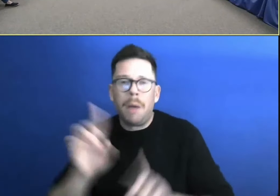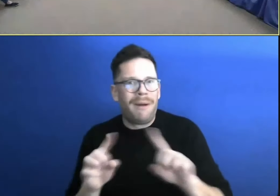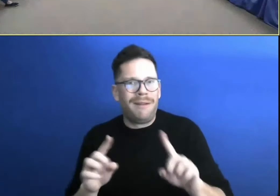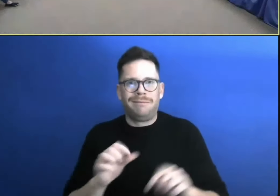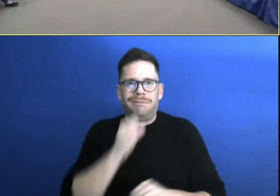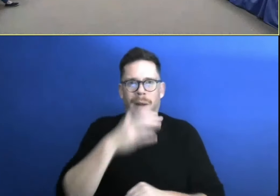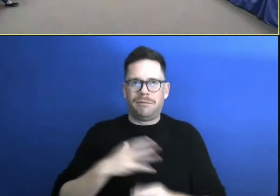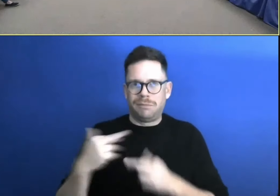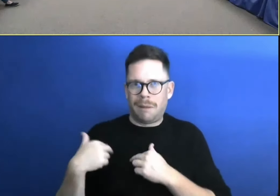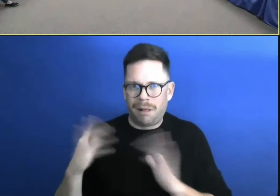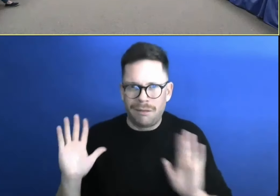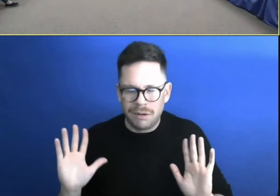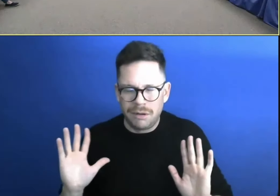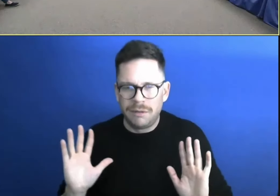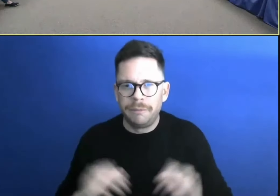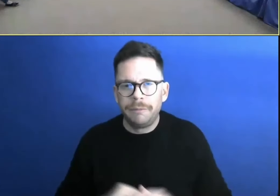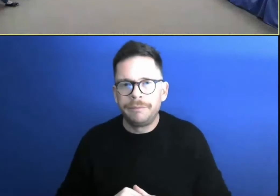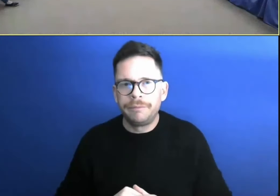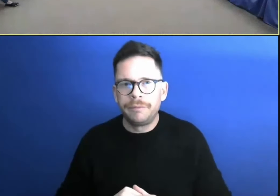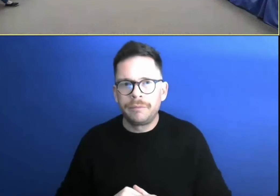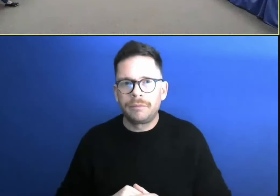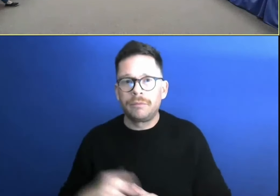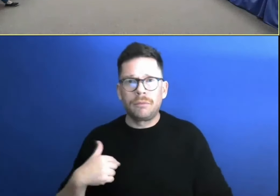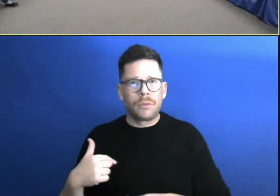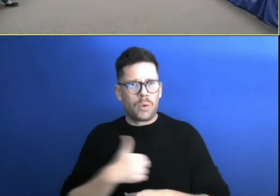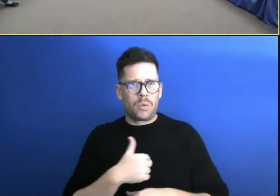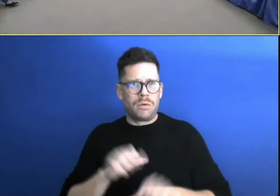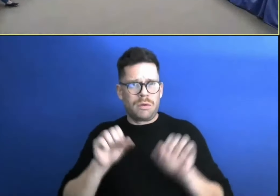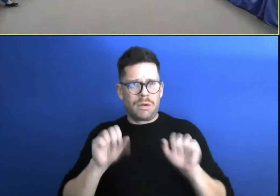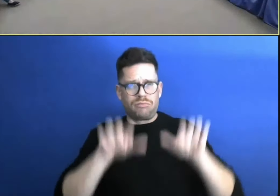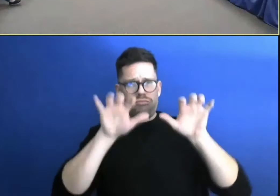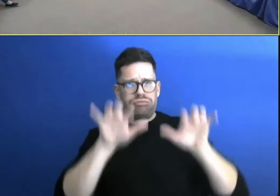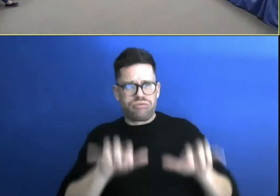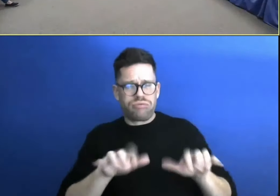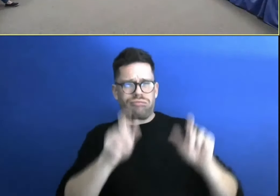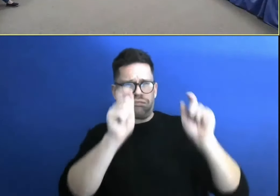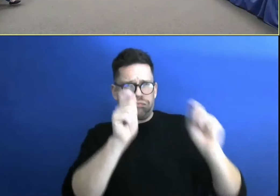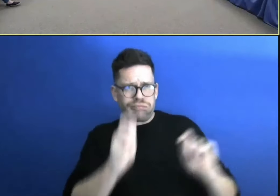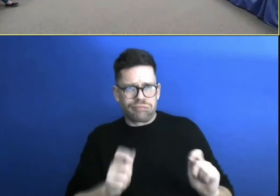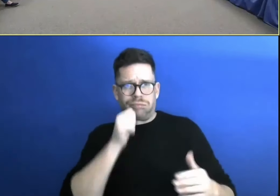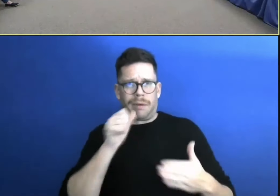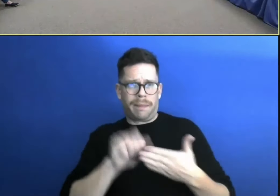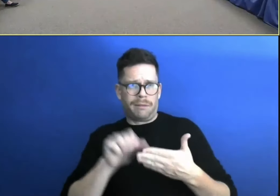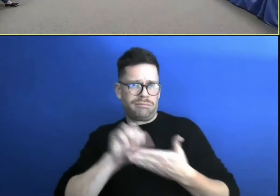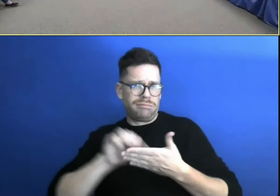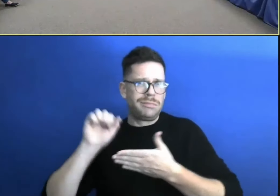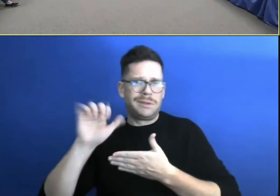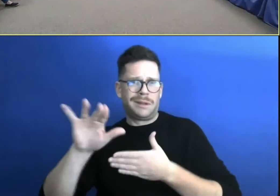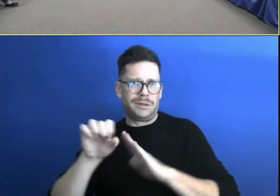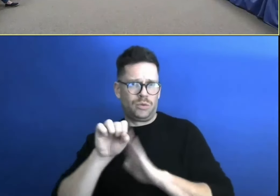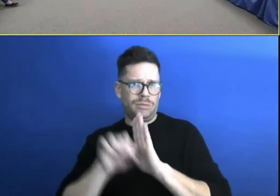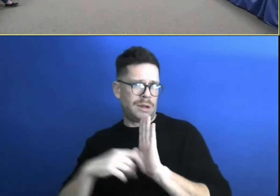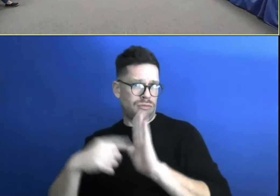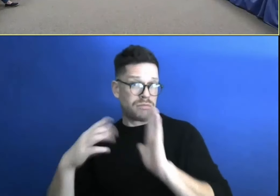send it to the private review, where it's method and then send it to the officials that we think it should be sent. Okay. That would be great. That's a better route.